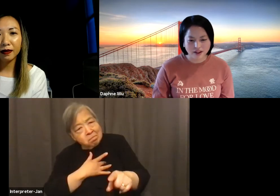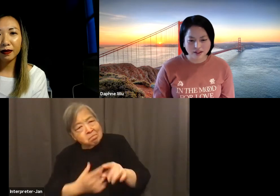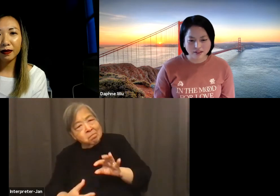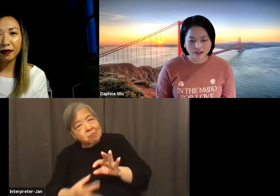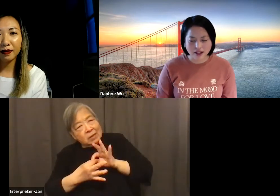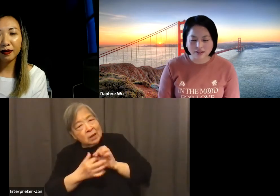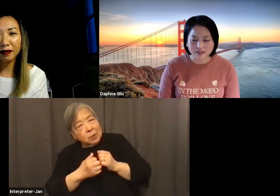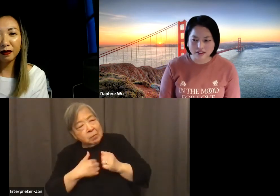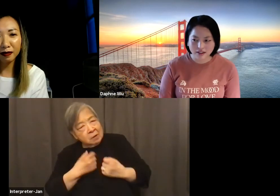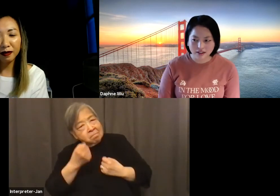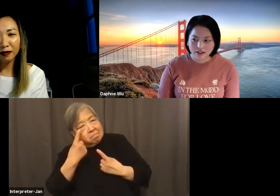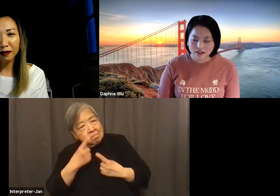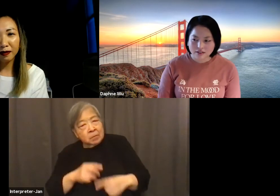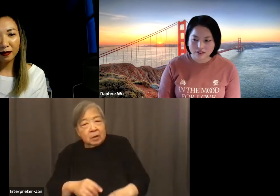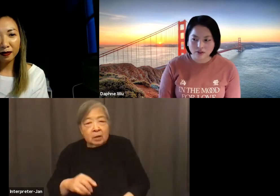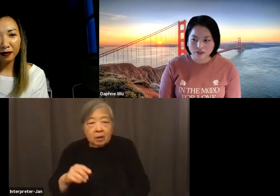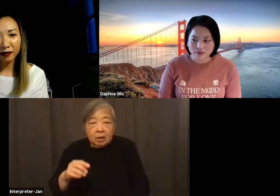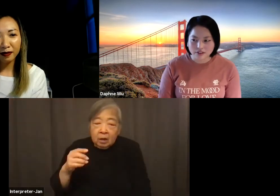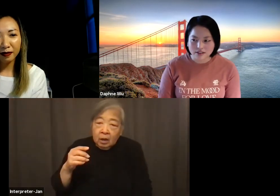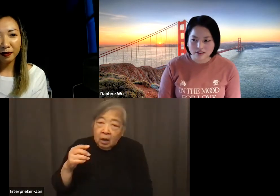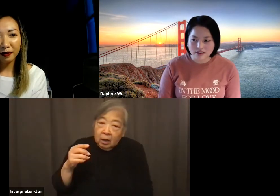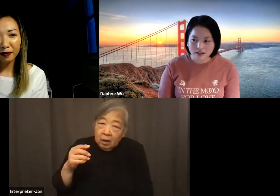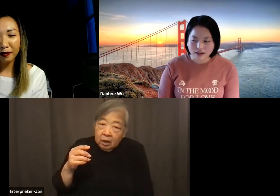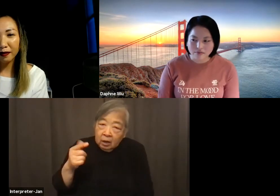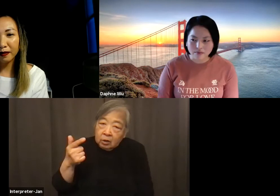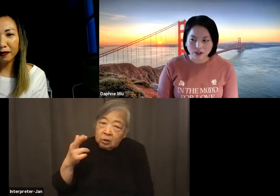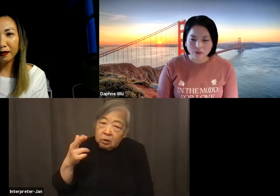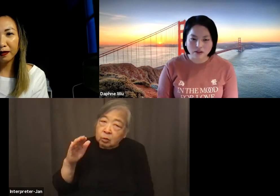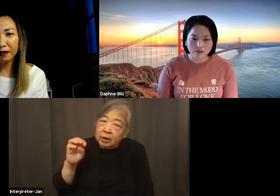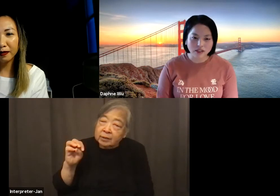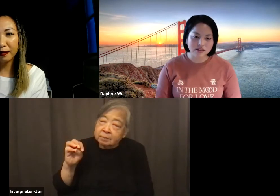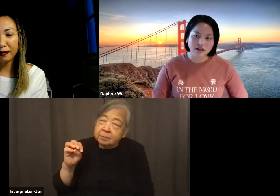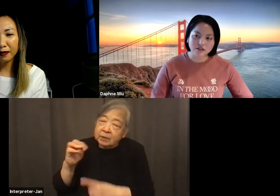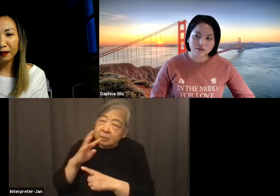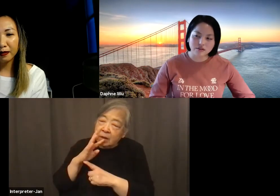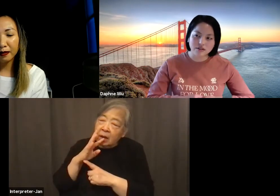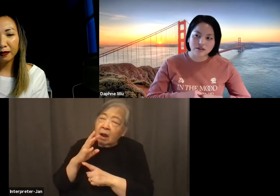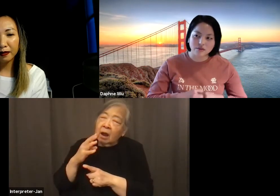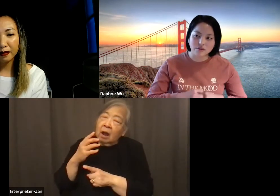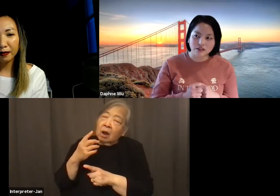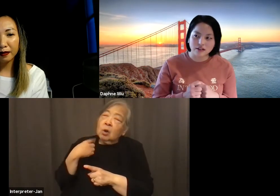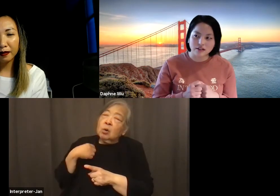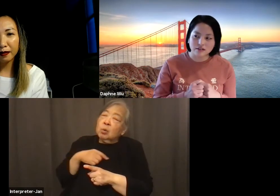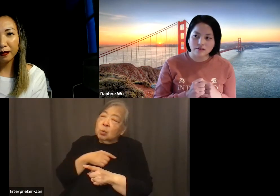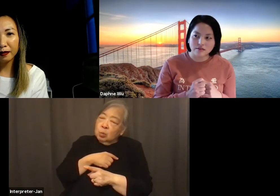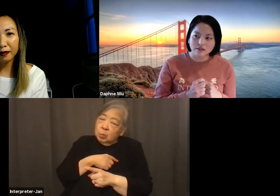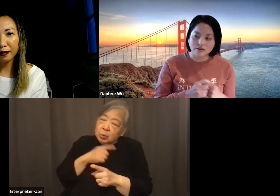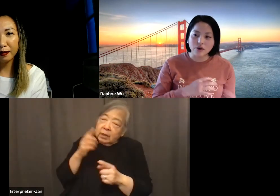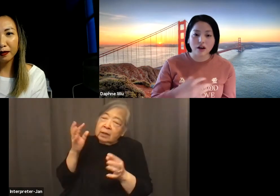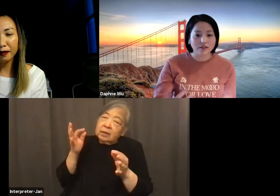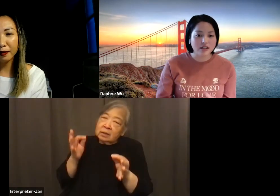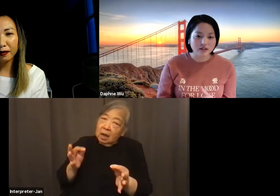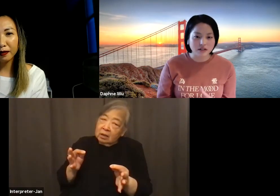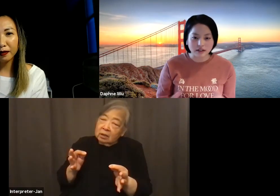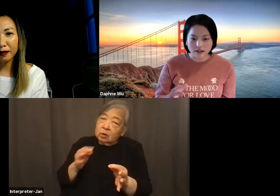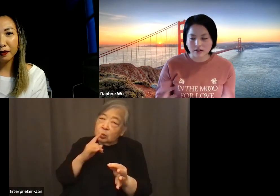Yeah, yeah, I think that similarly for us, you know, we decided to really devote